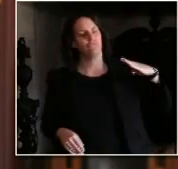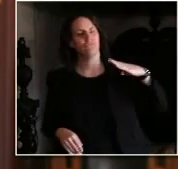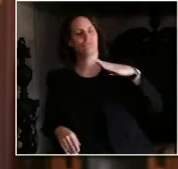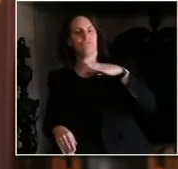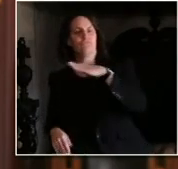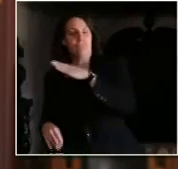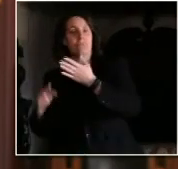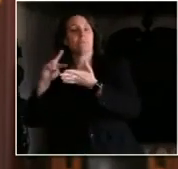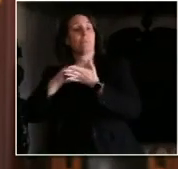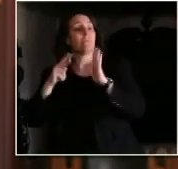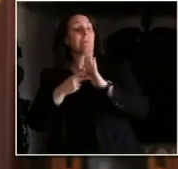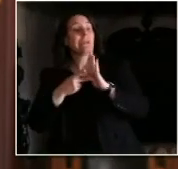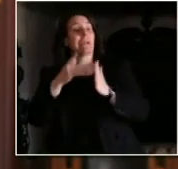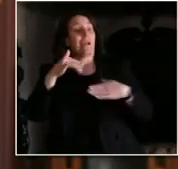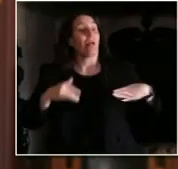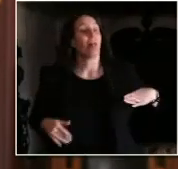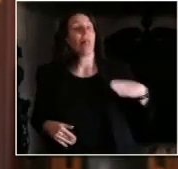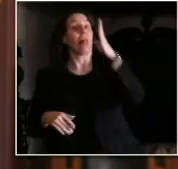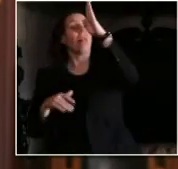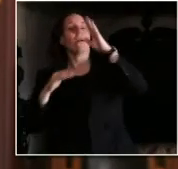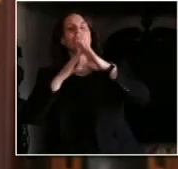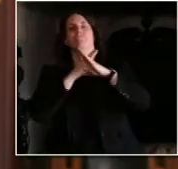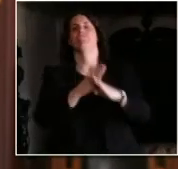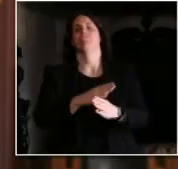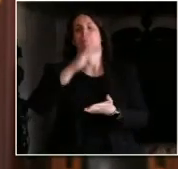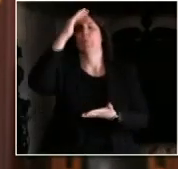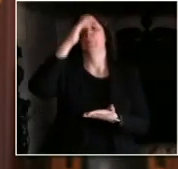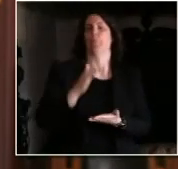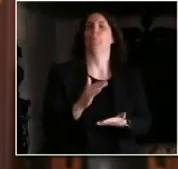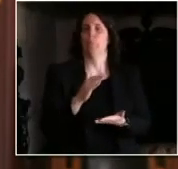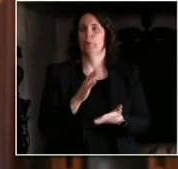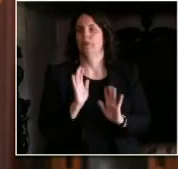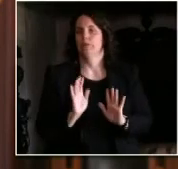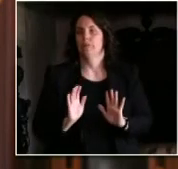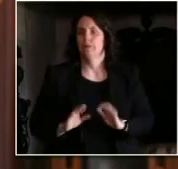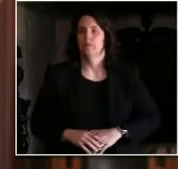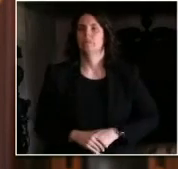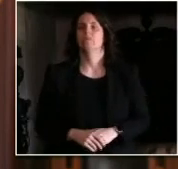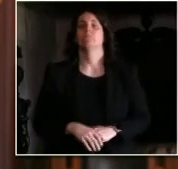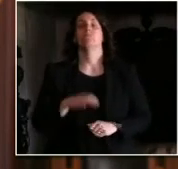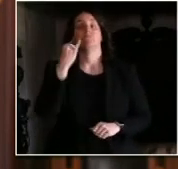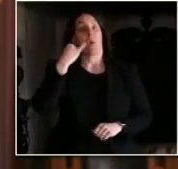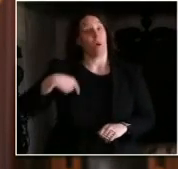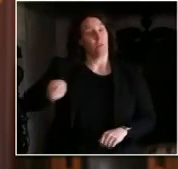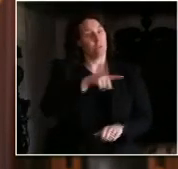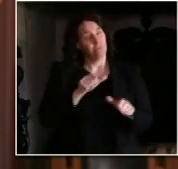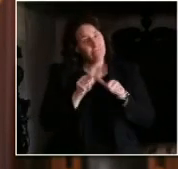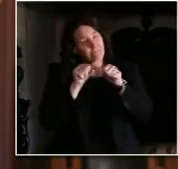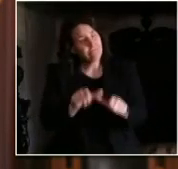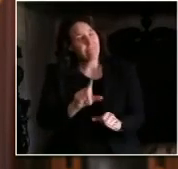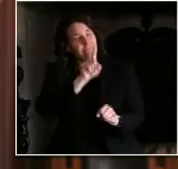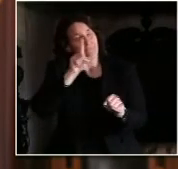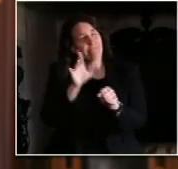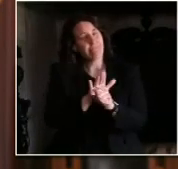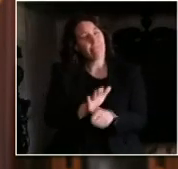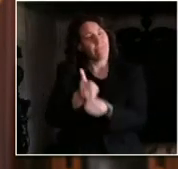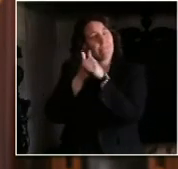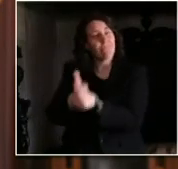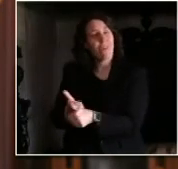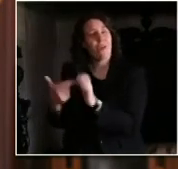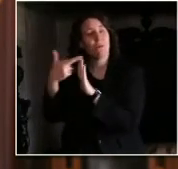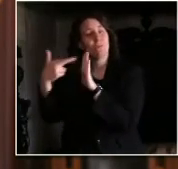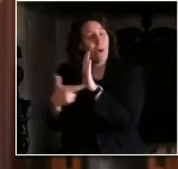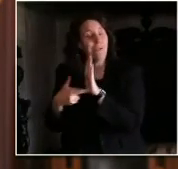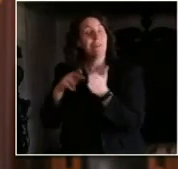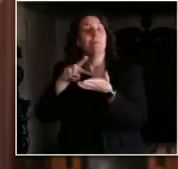deaths. Instead, by taking these steps, we will continue to save lives and to build our health care capacity so that starting to turn the